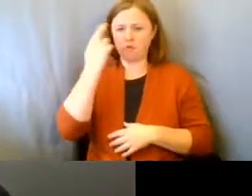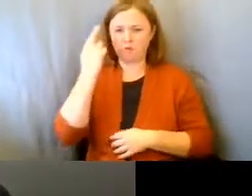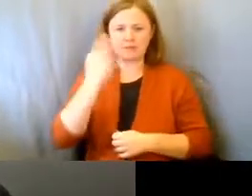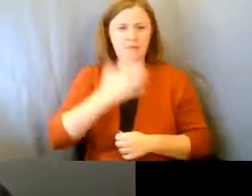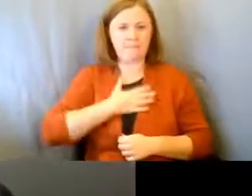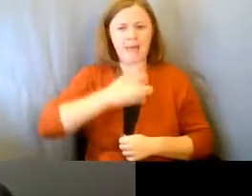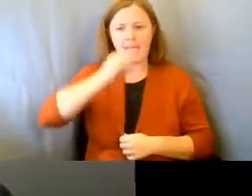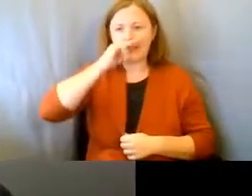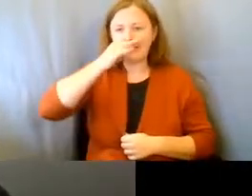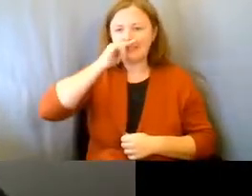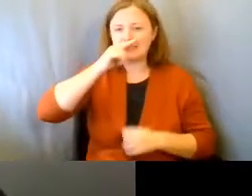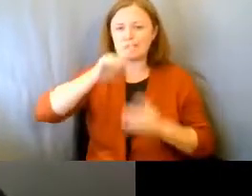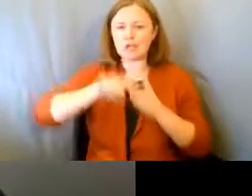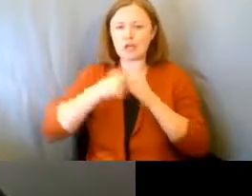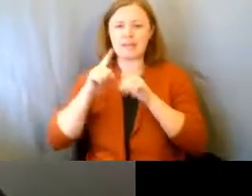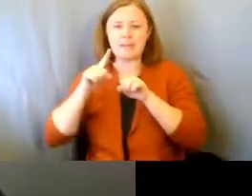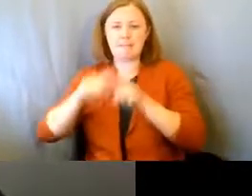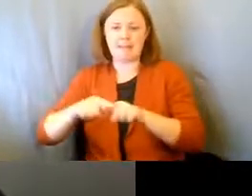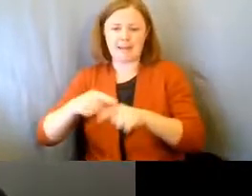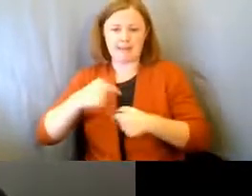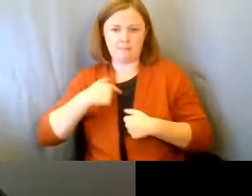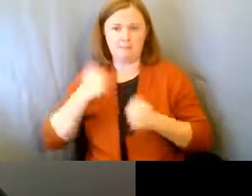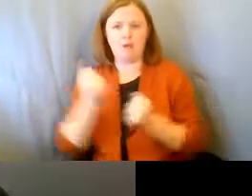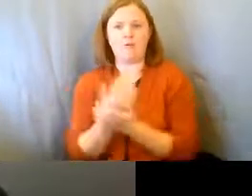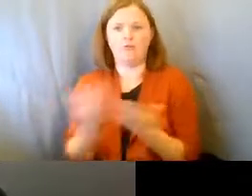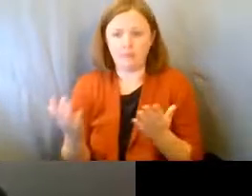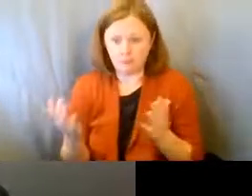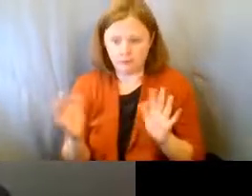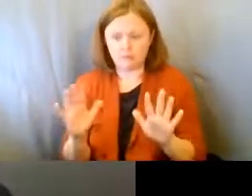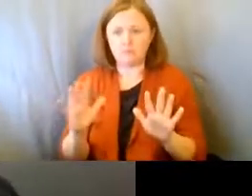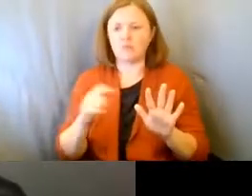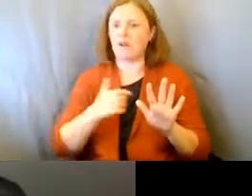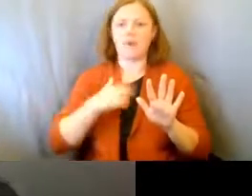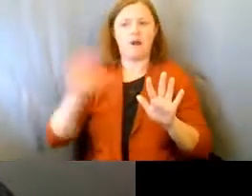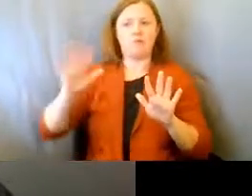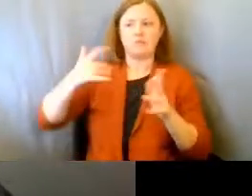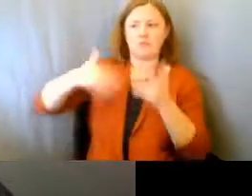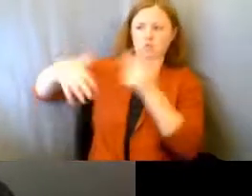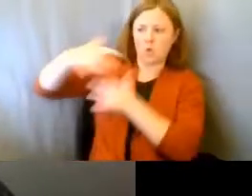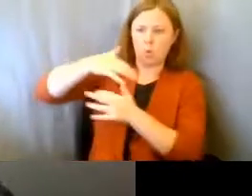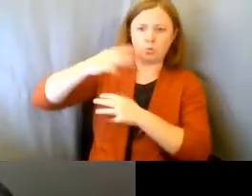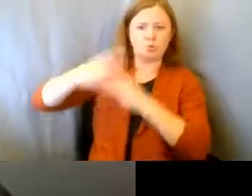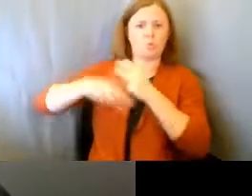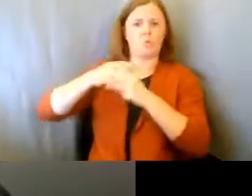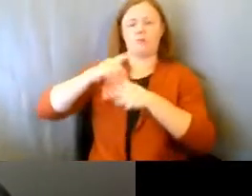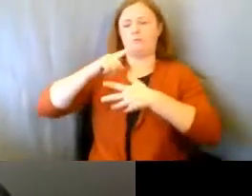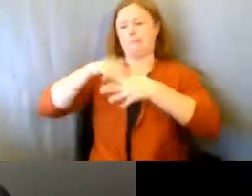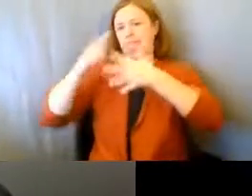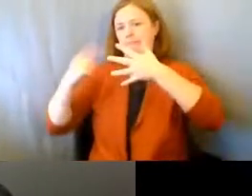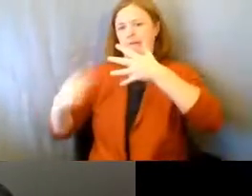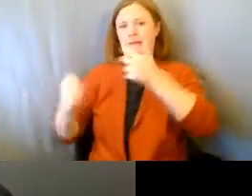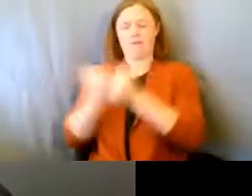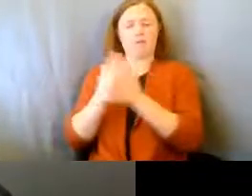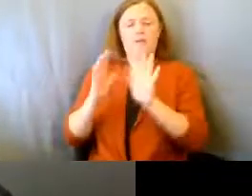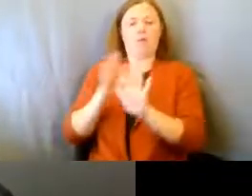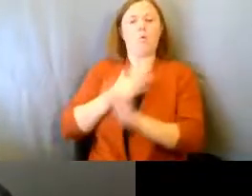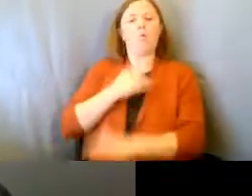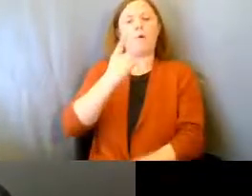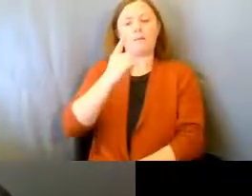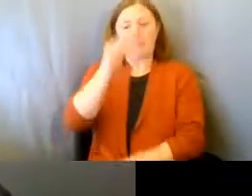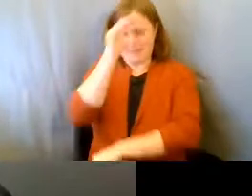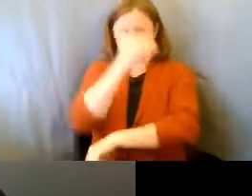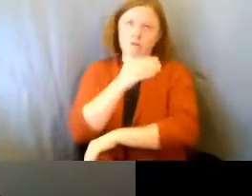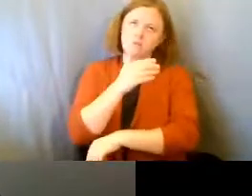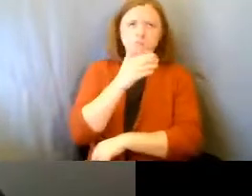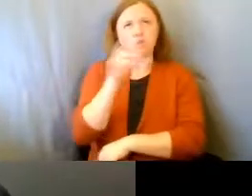my kids started depending on me for everything. When I became their social world. And for one of my sons, well,